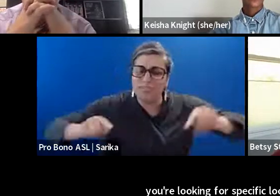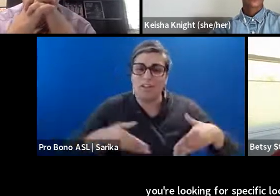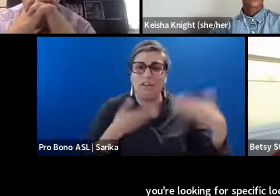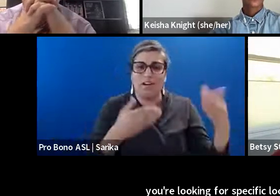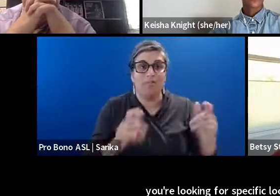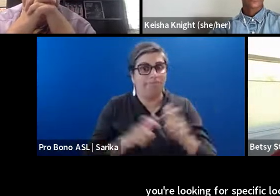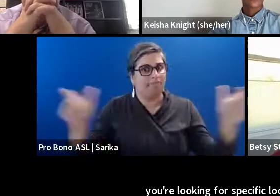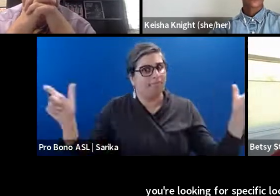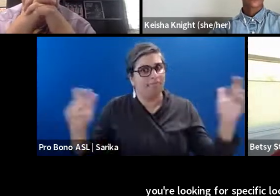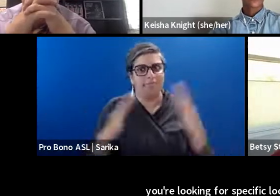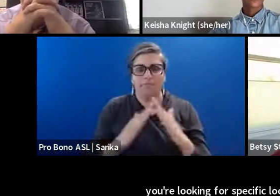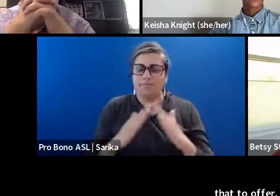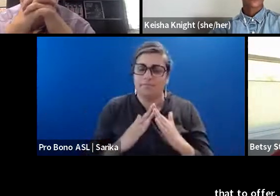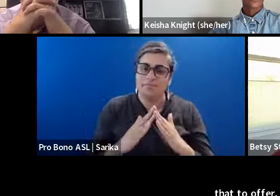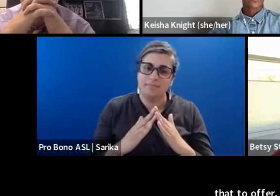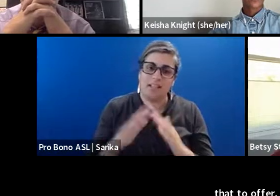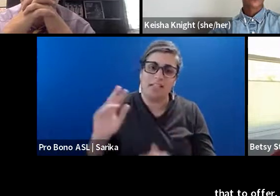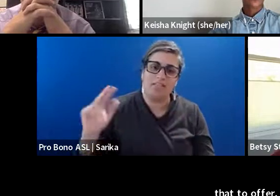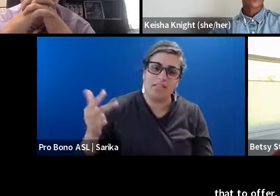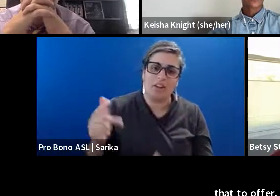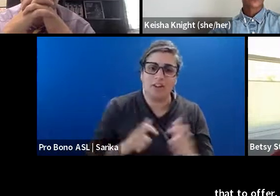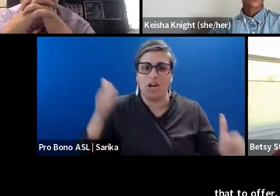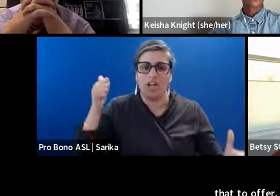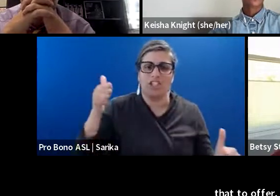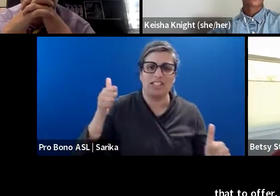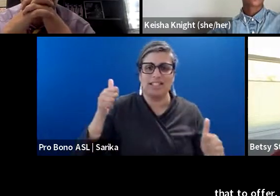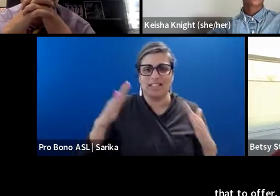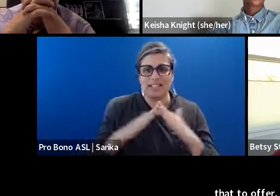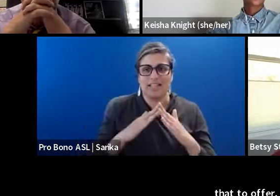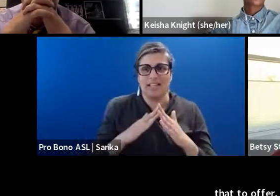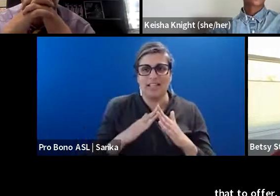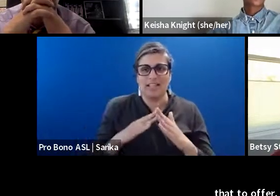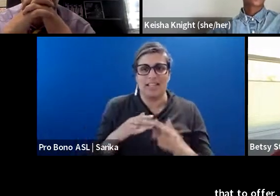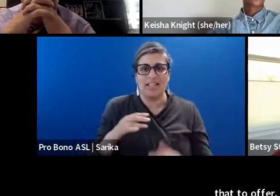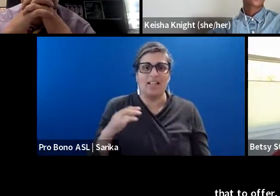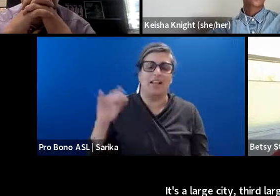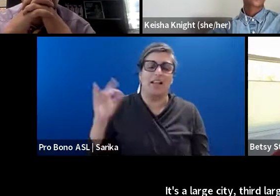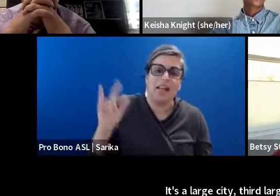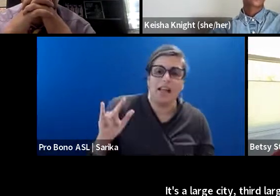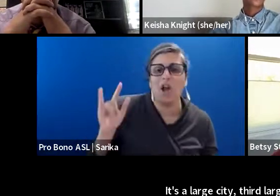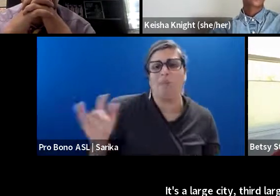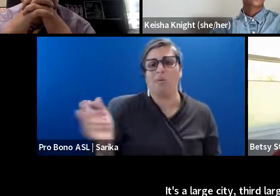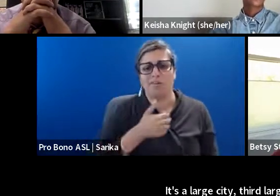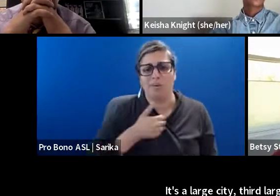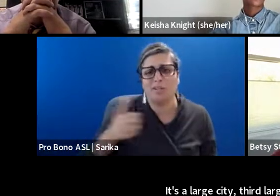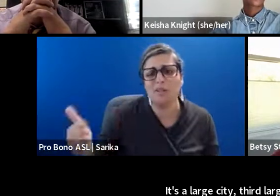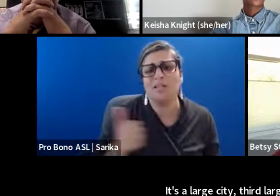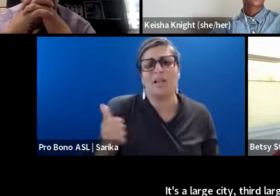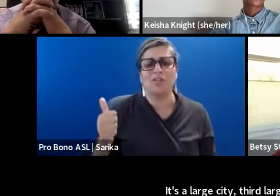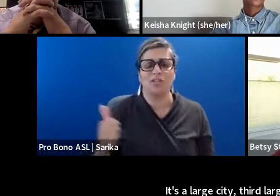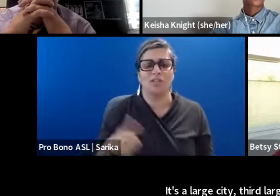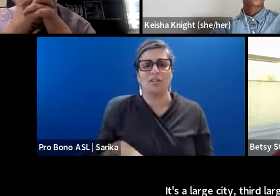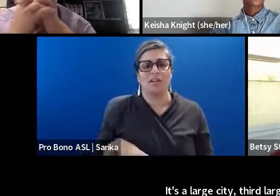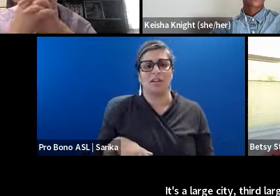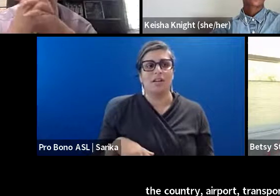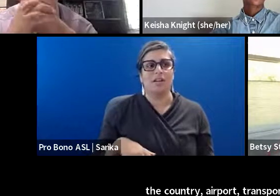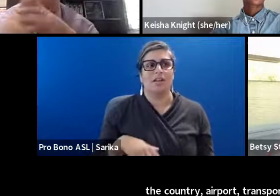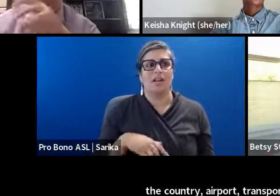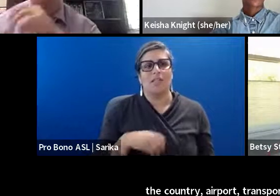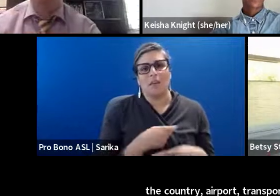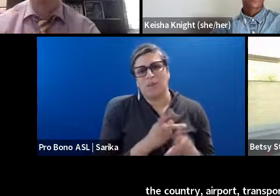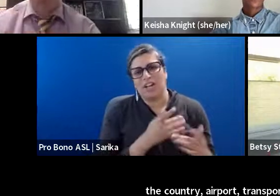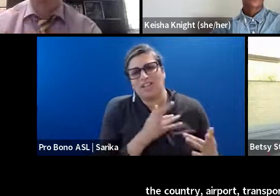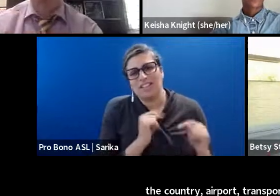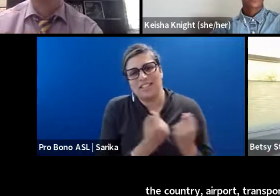city, um, you know, third largest city in the country, you know, airport, transportation, all that stuff that, you know, productions are looking for and